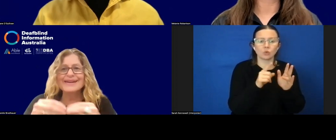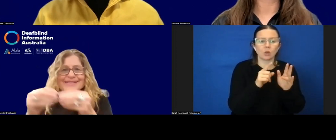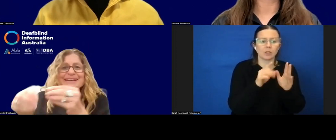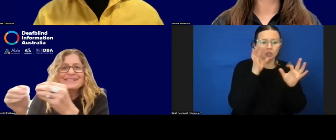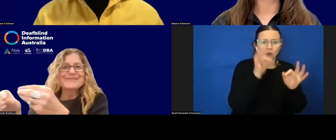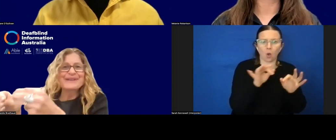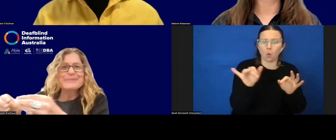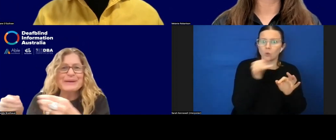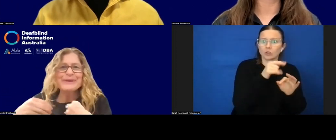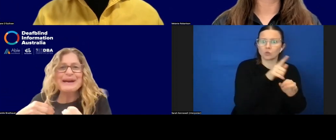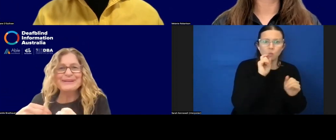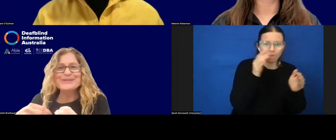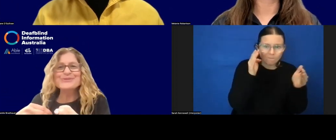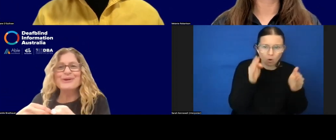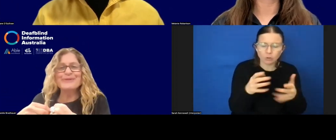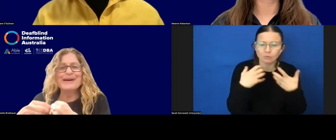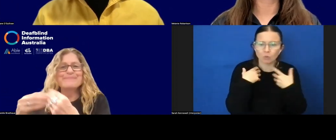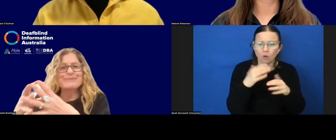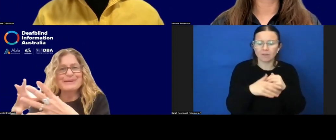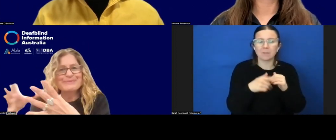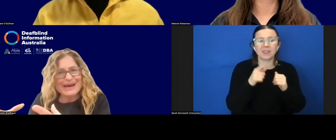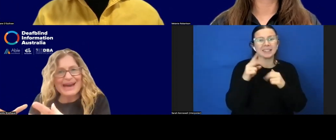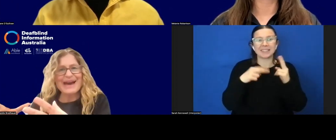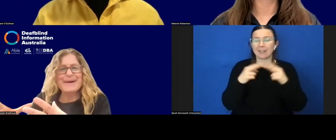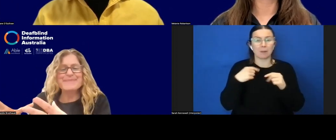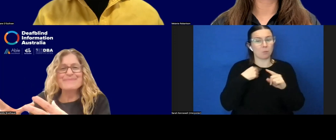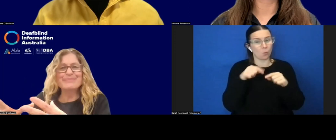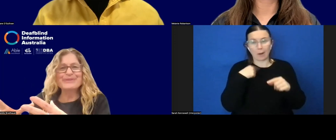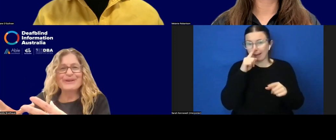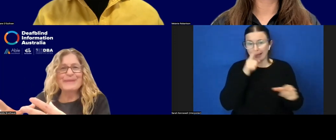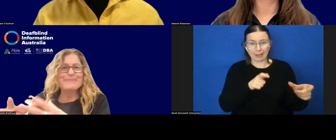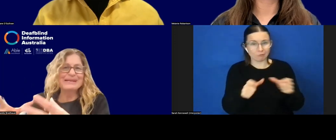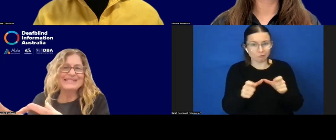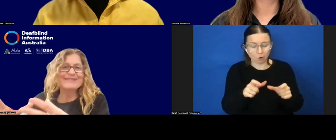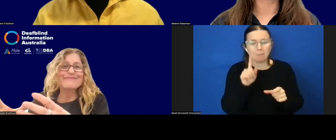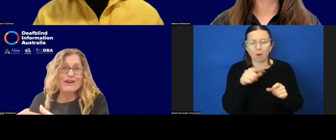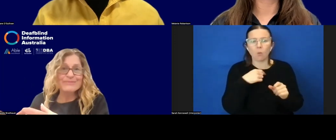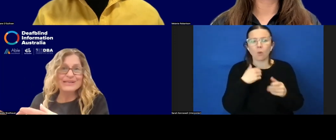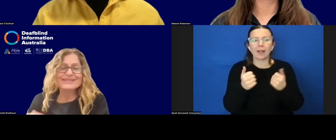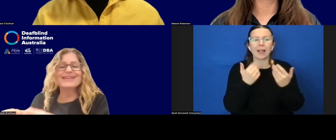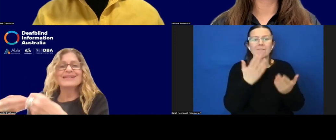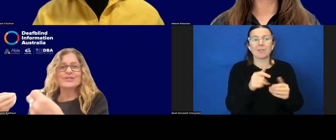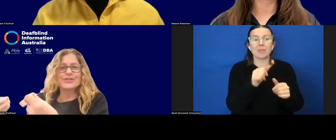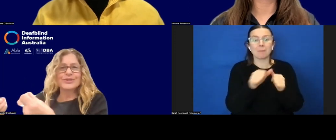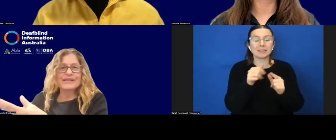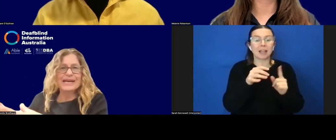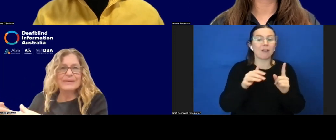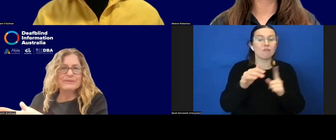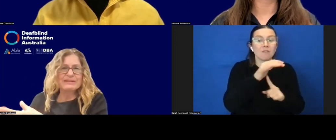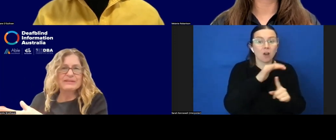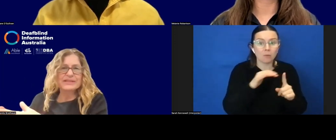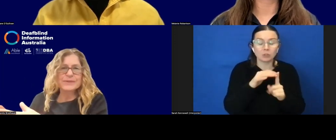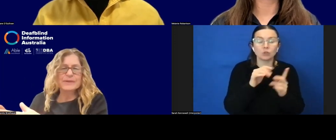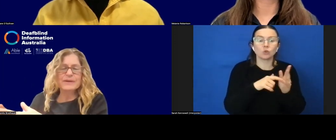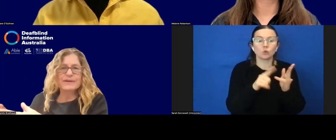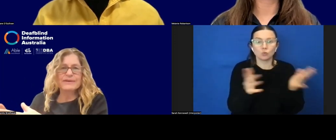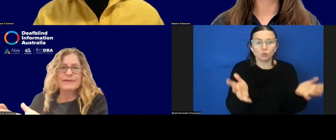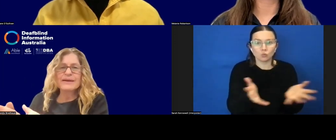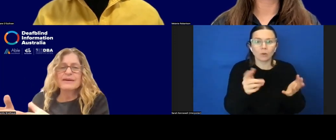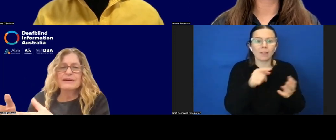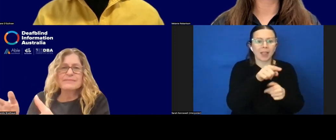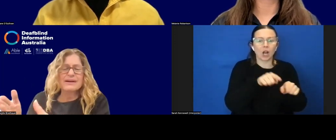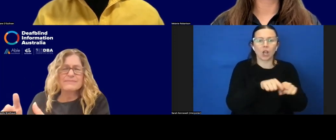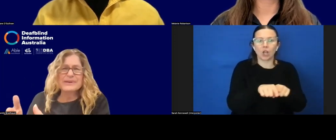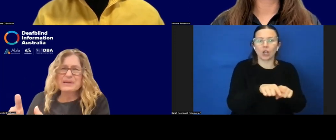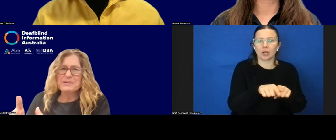And developing, we can't control that, but we provide the best environments to enable that learning to occur.